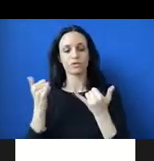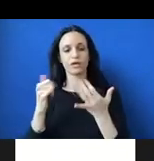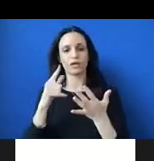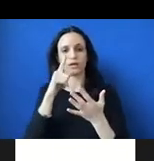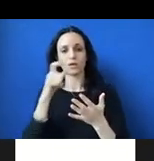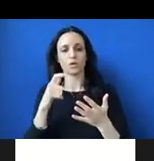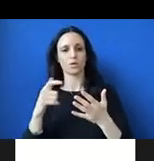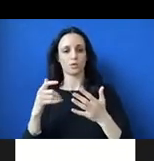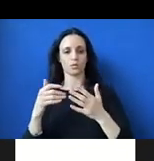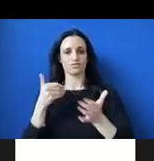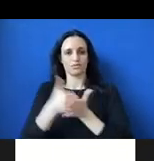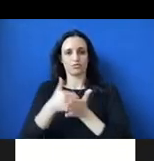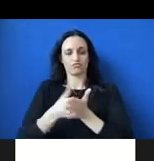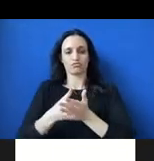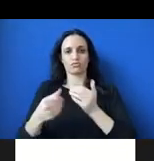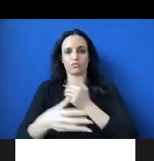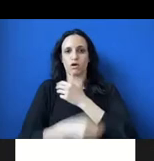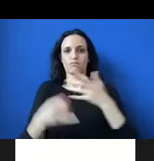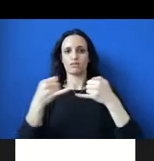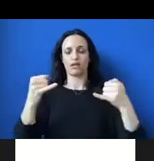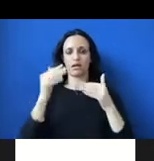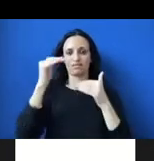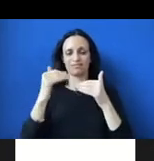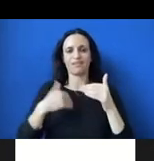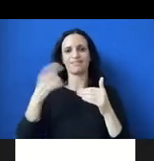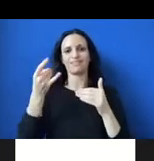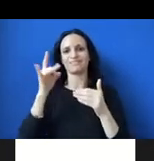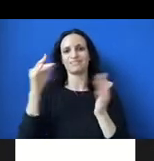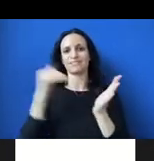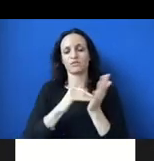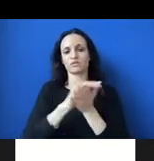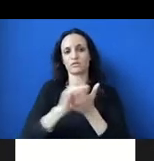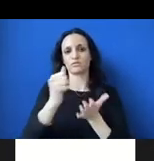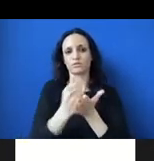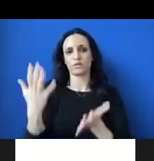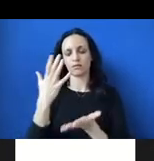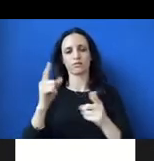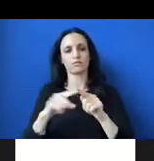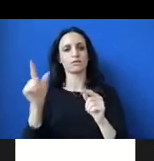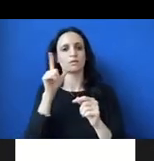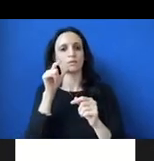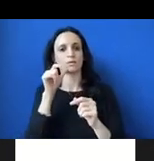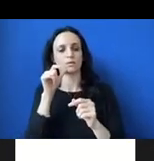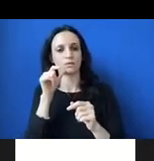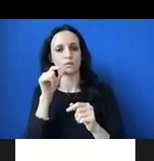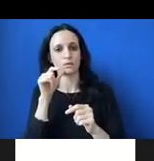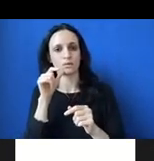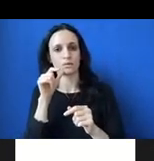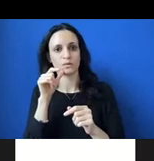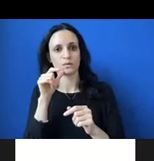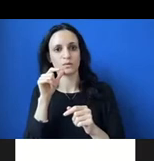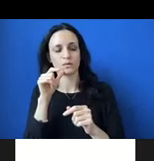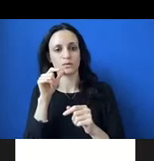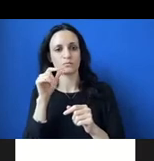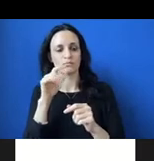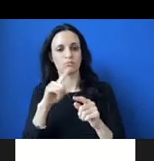typically have about $18,000 in wealth, while black households living near the poverty line typically have a median wealth